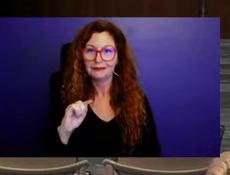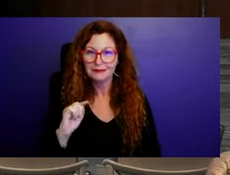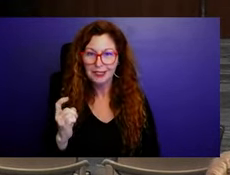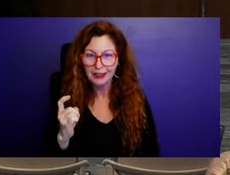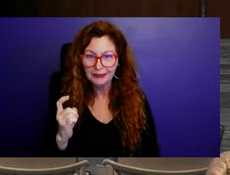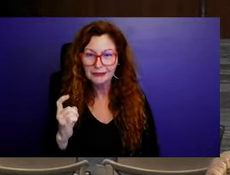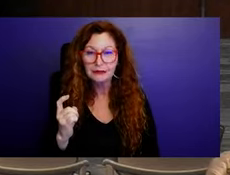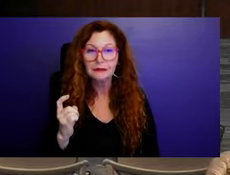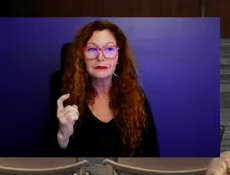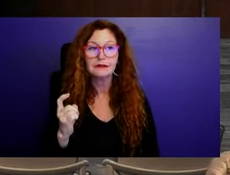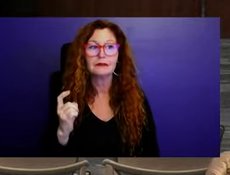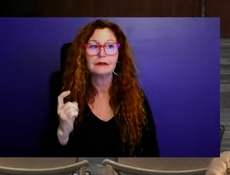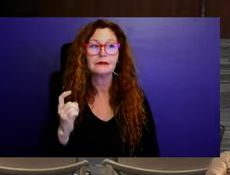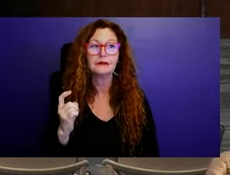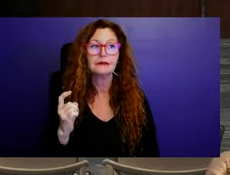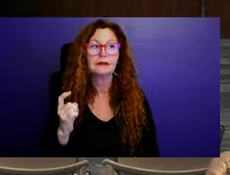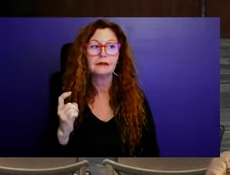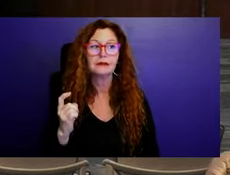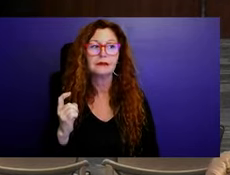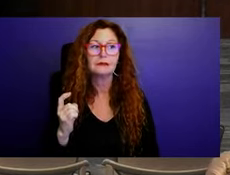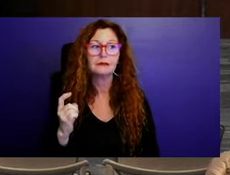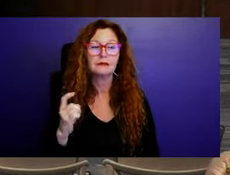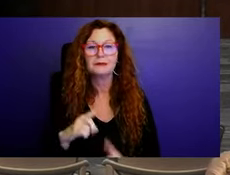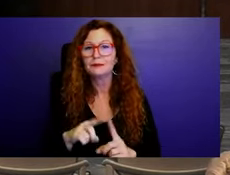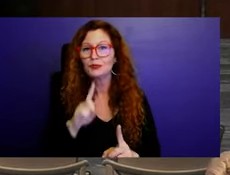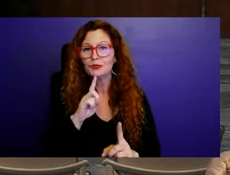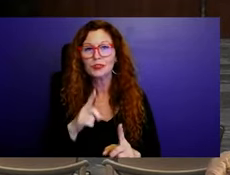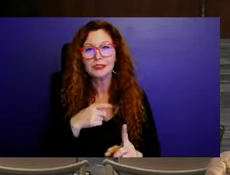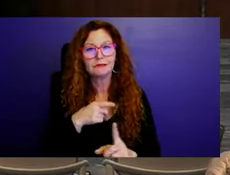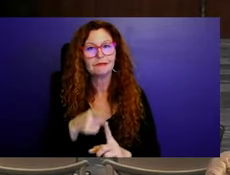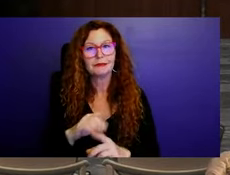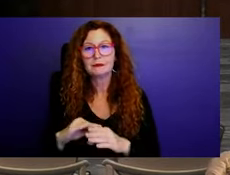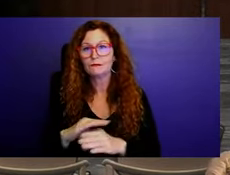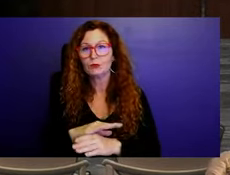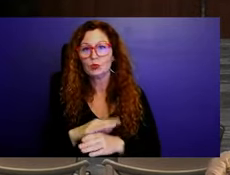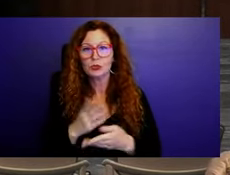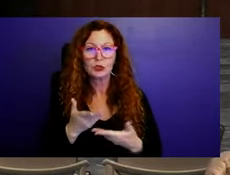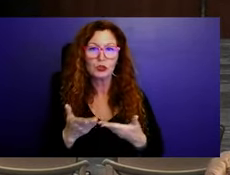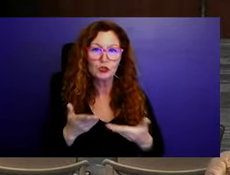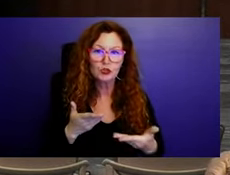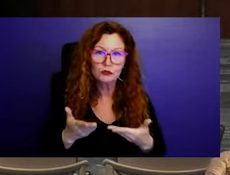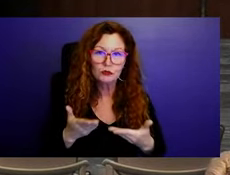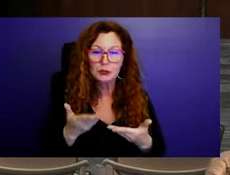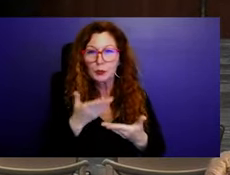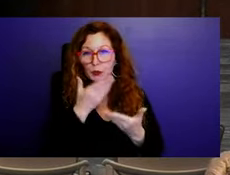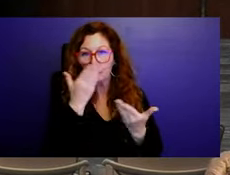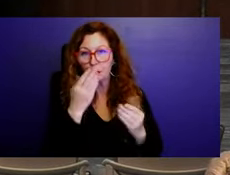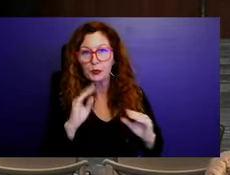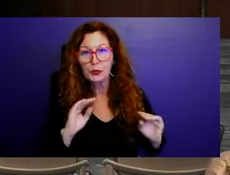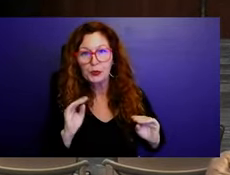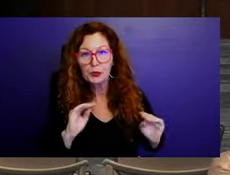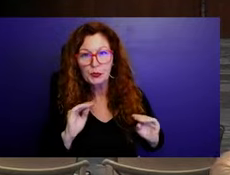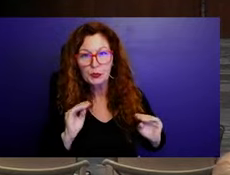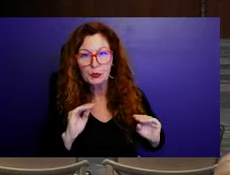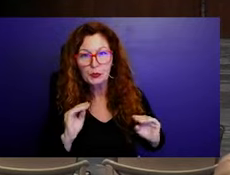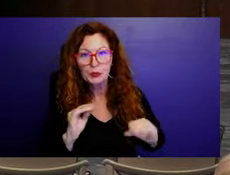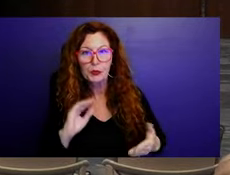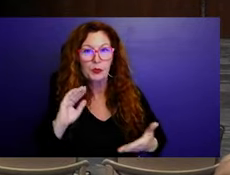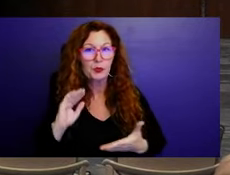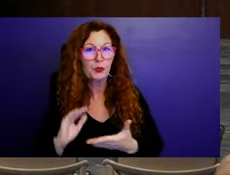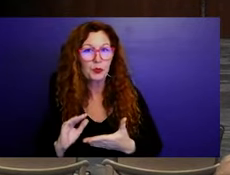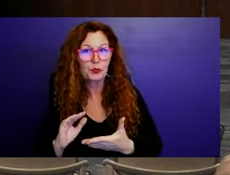us as much on services, um, because we're not talking about residential homes. So I'm just wondering if in your